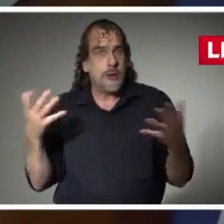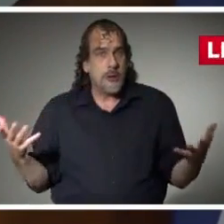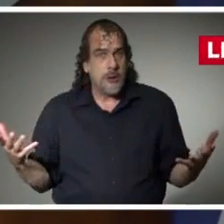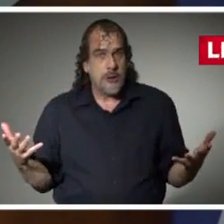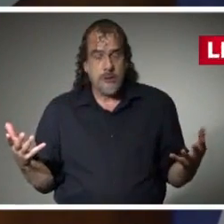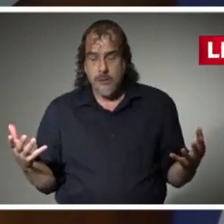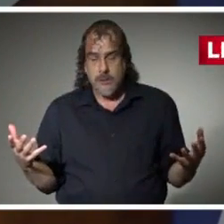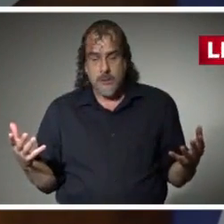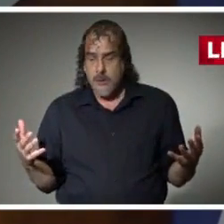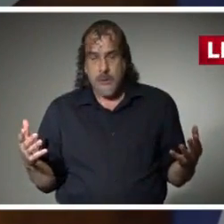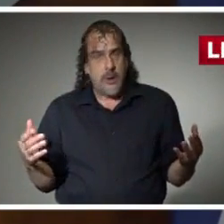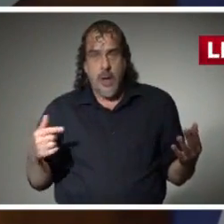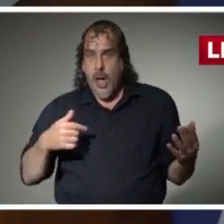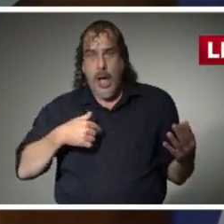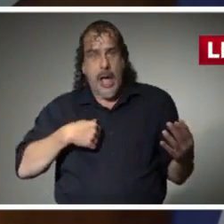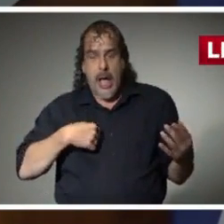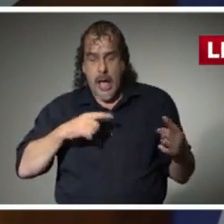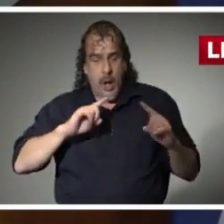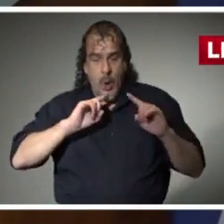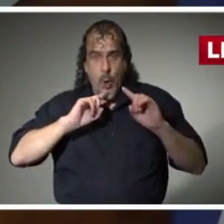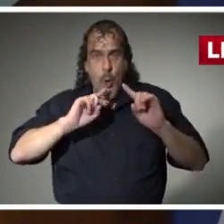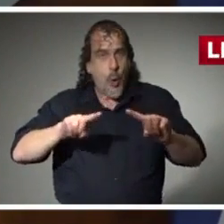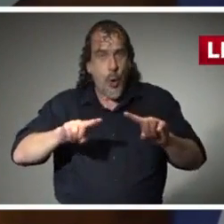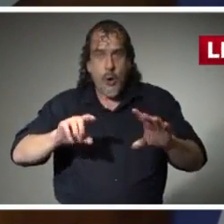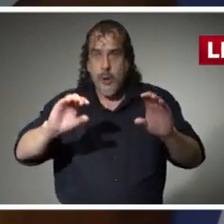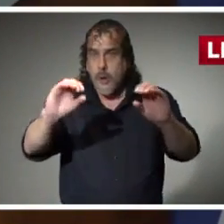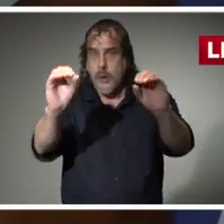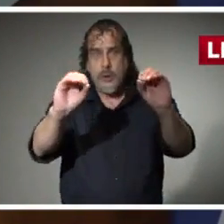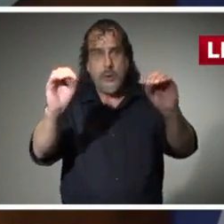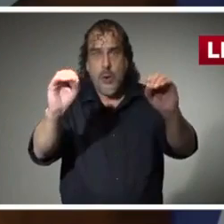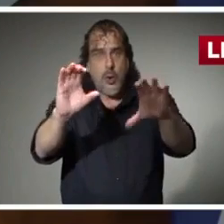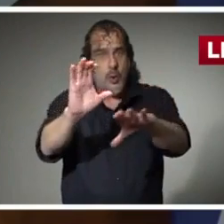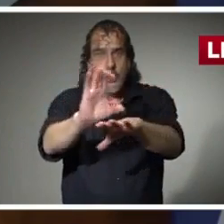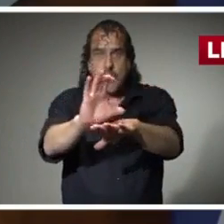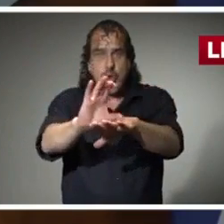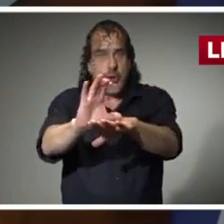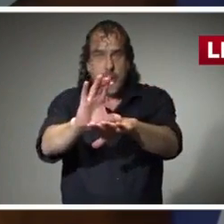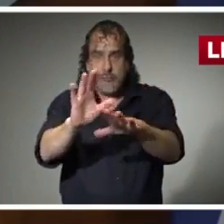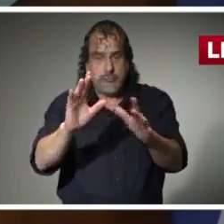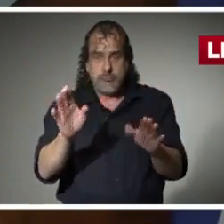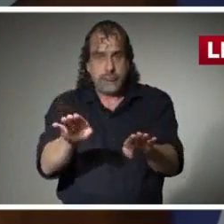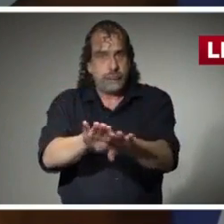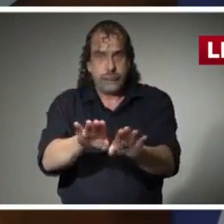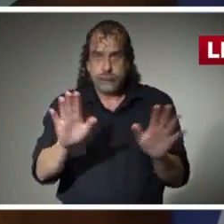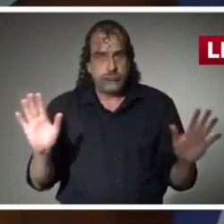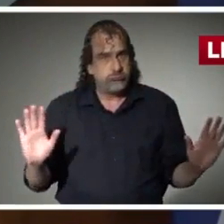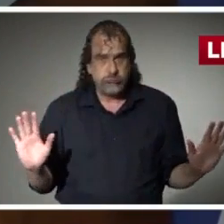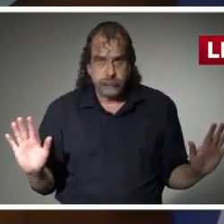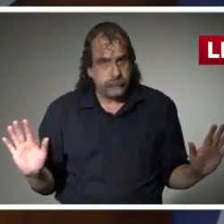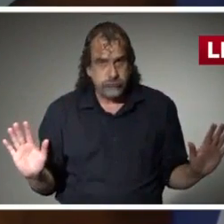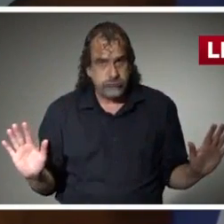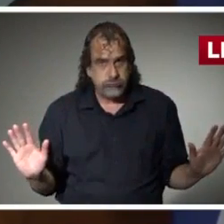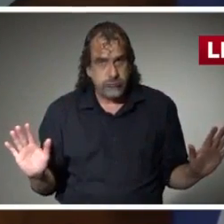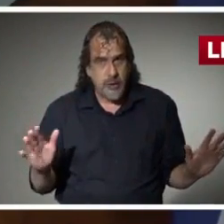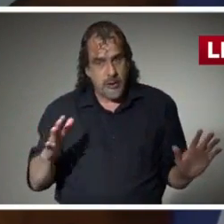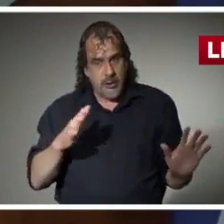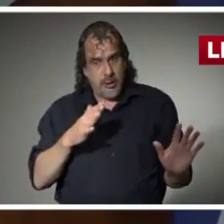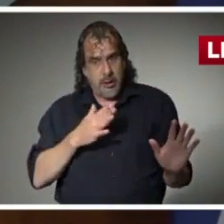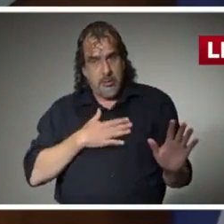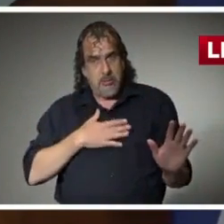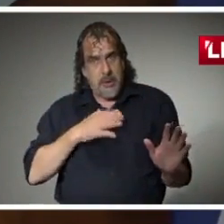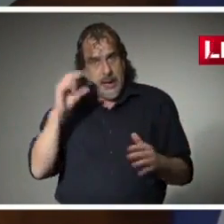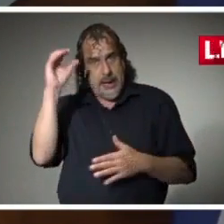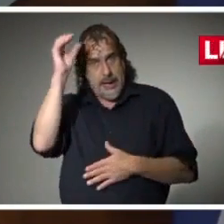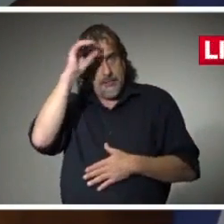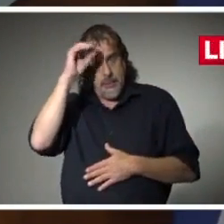None of our orders directly affects churches. My view is that in